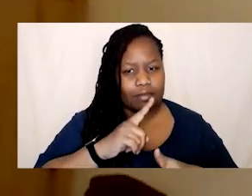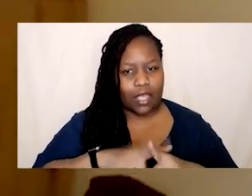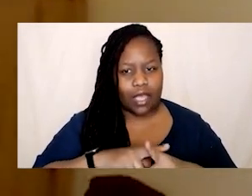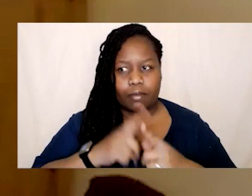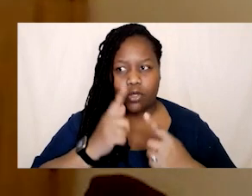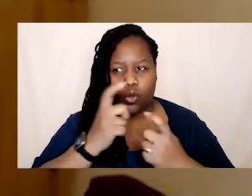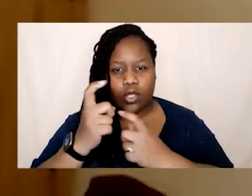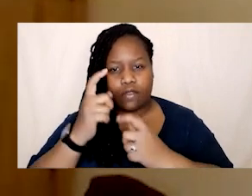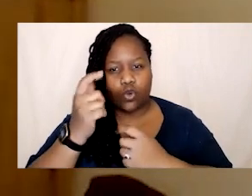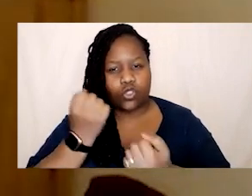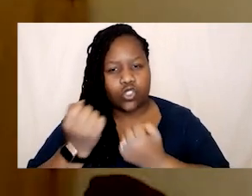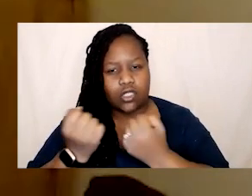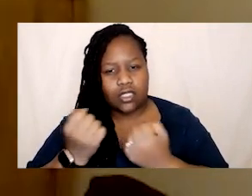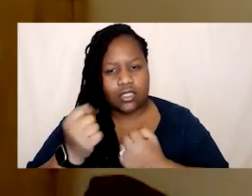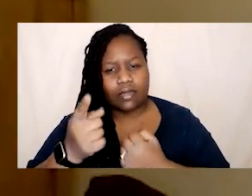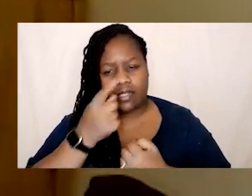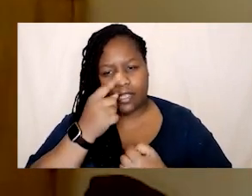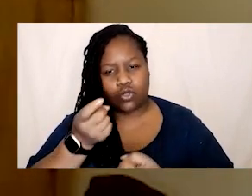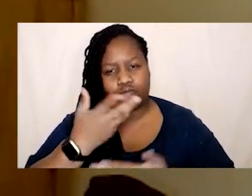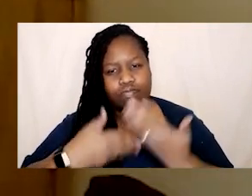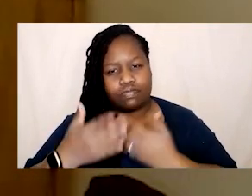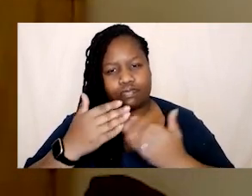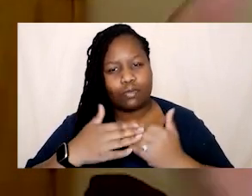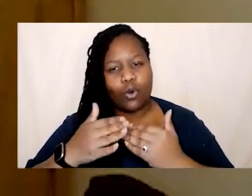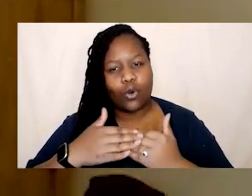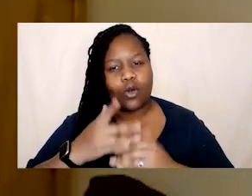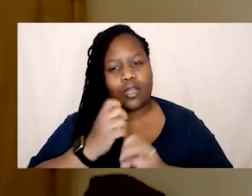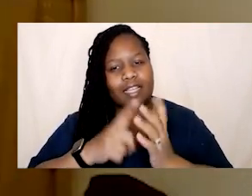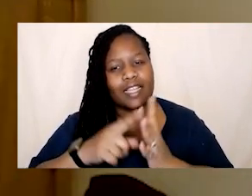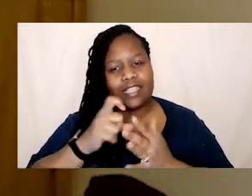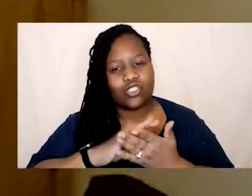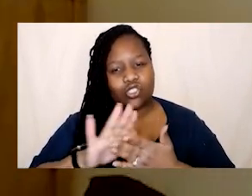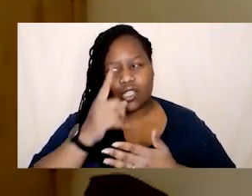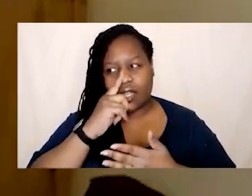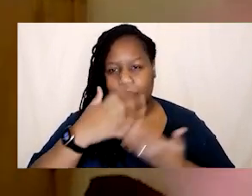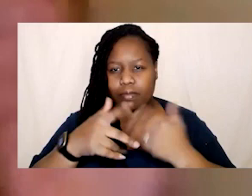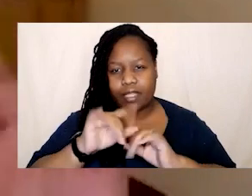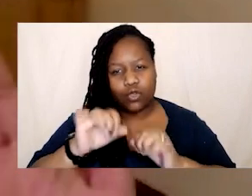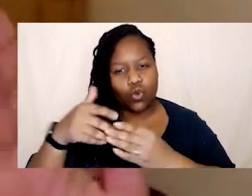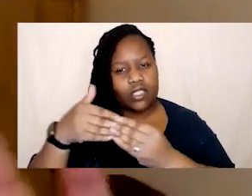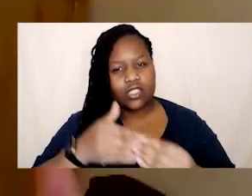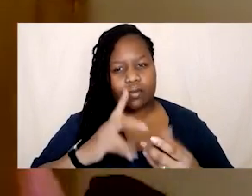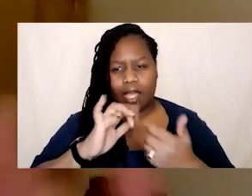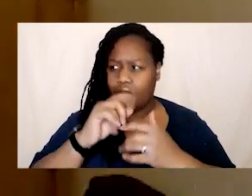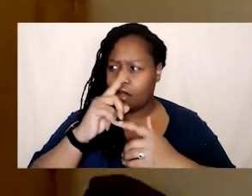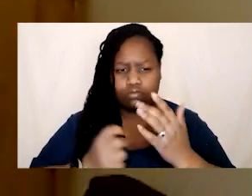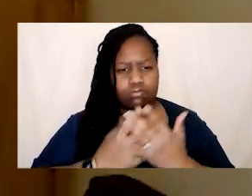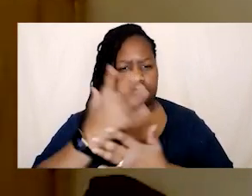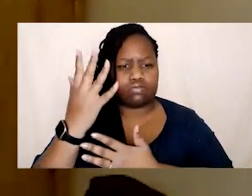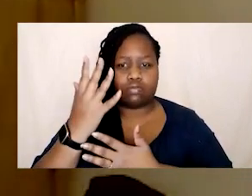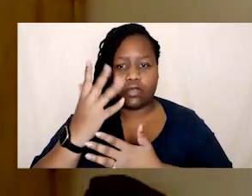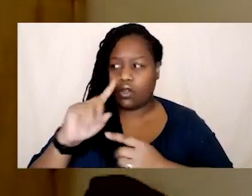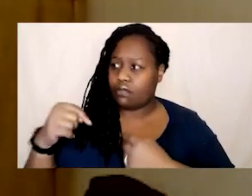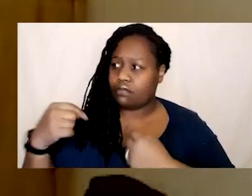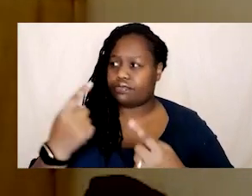about glitch I mean we know what it does but like tell us about your leadership um and how that's developed in the last five years